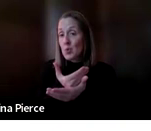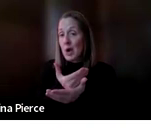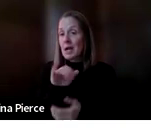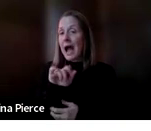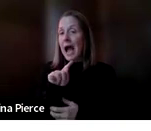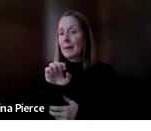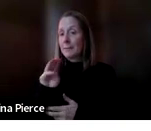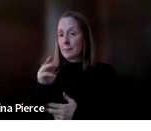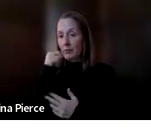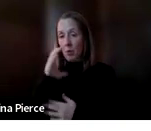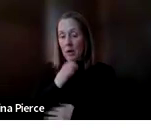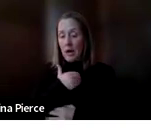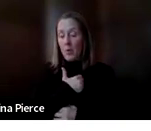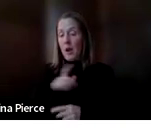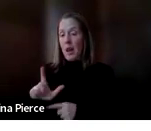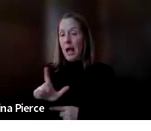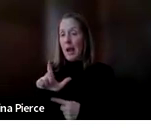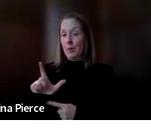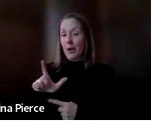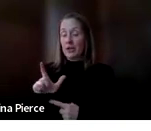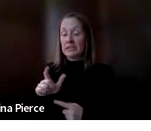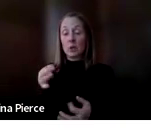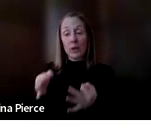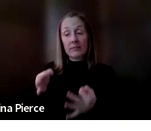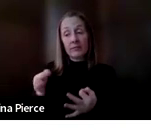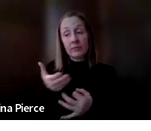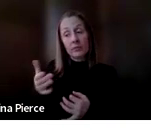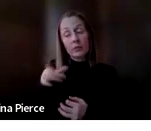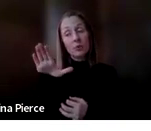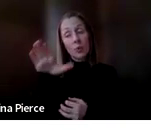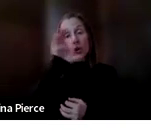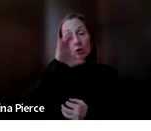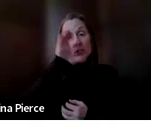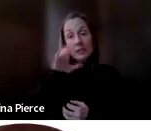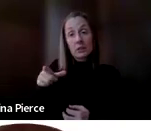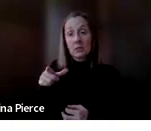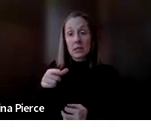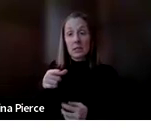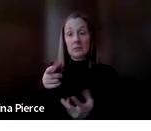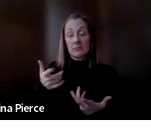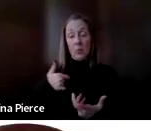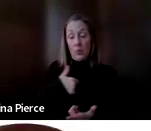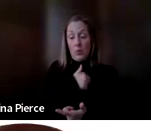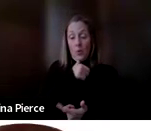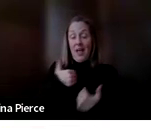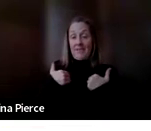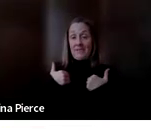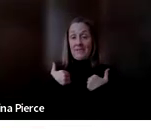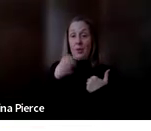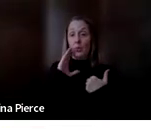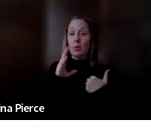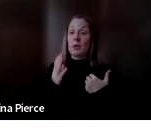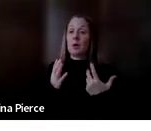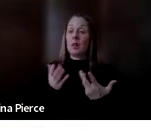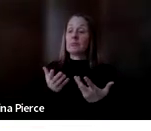item that you're looking for that we don't have, Ashley, our lending librarian, will take requests for